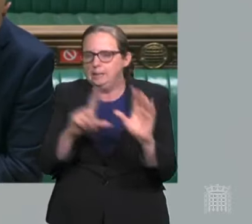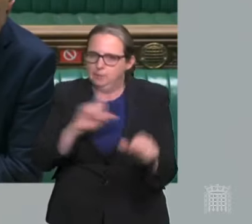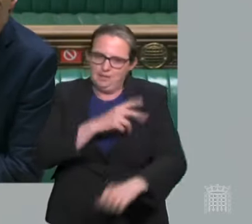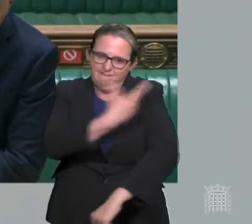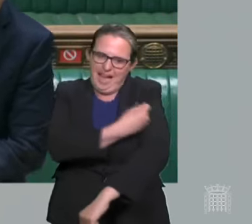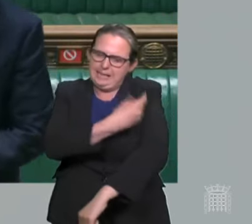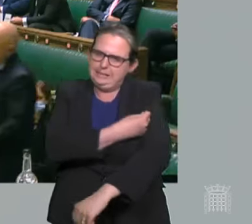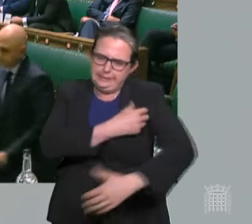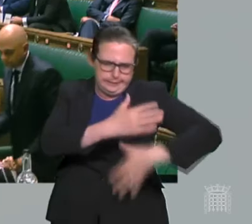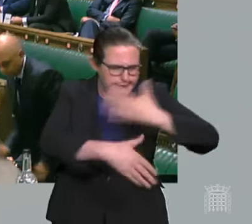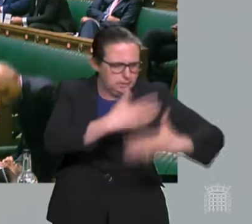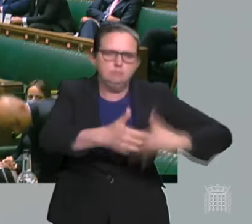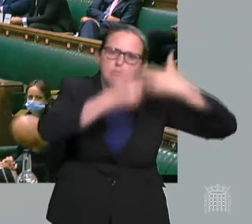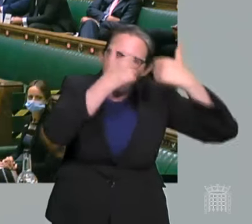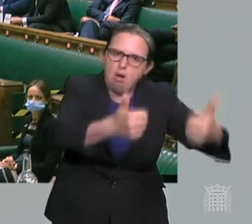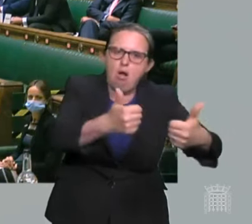by the vaccine.